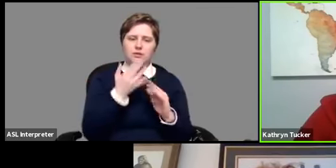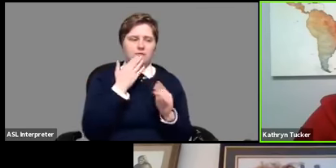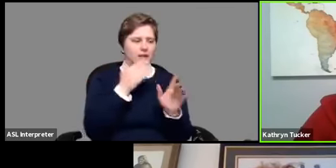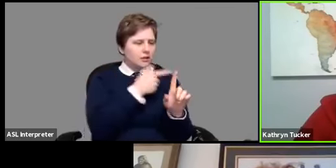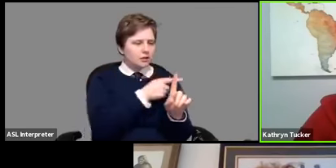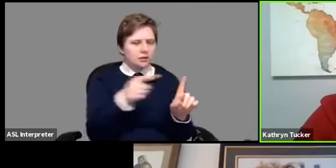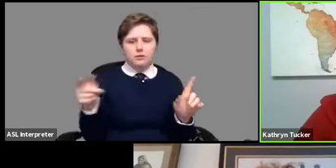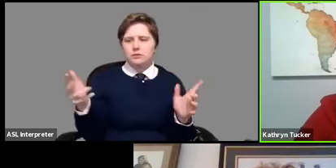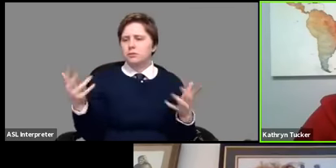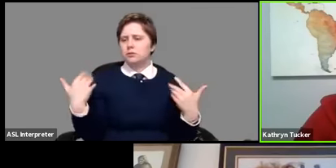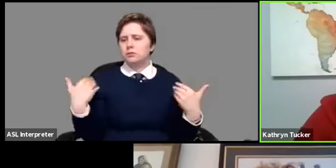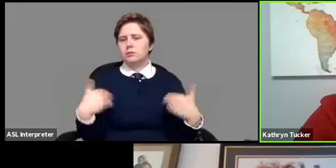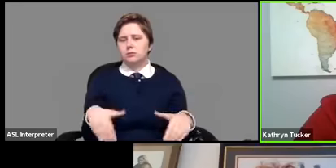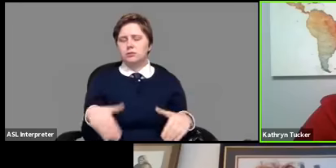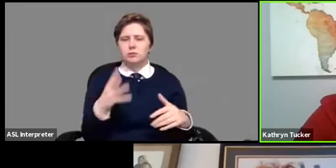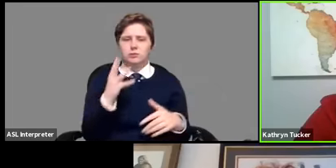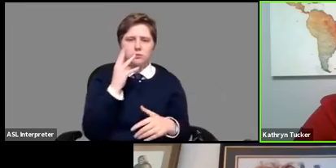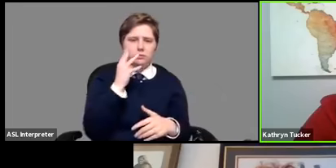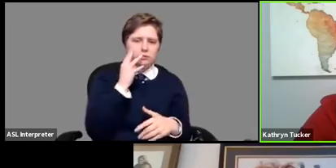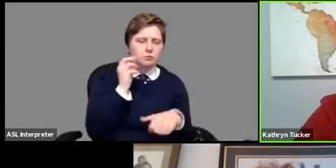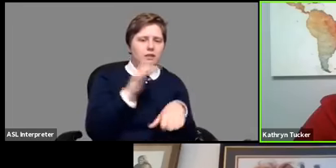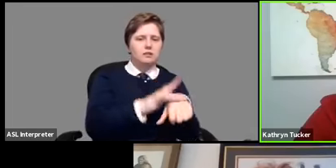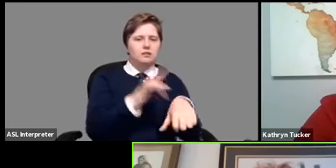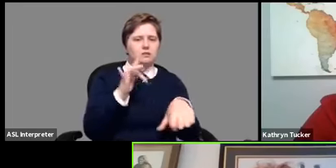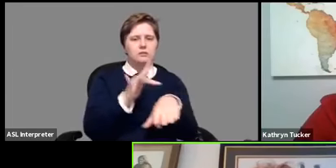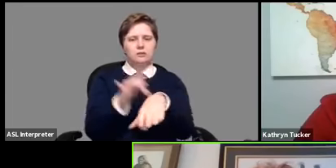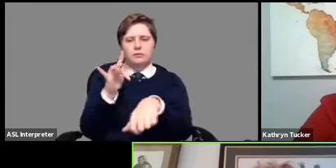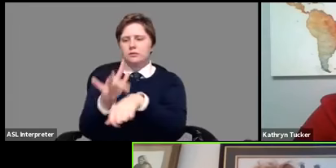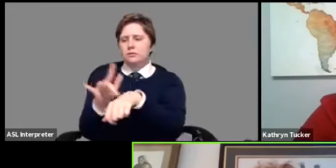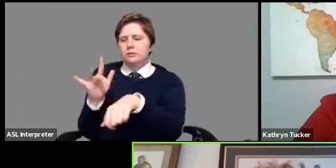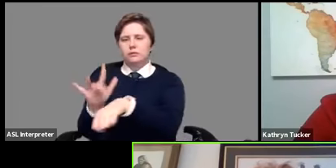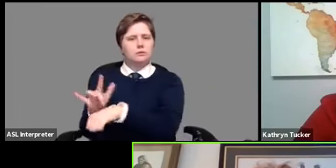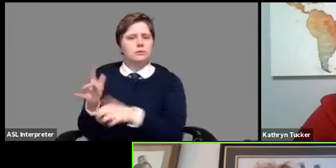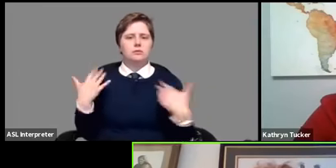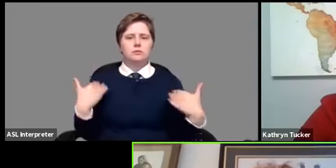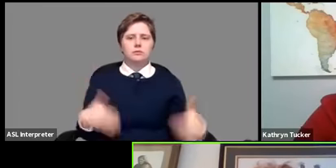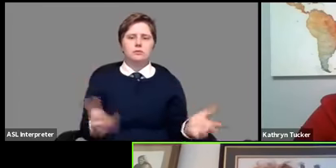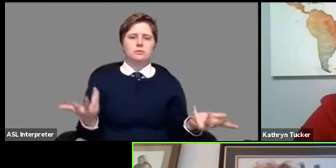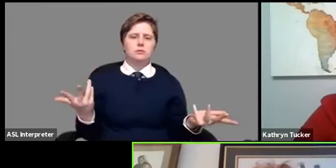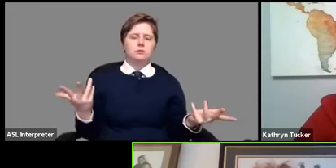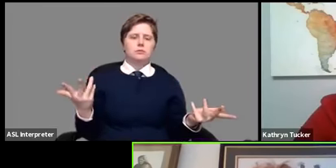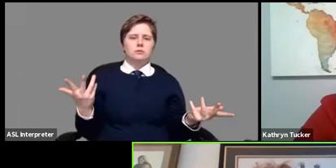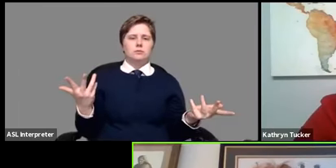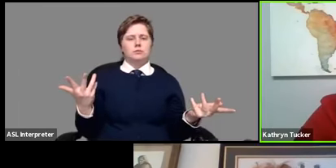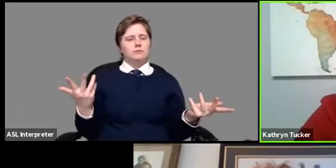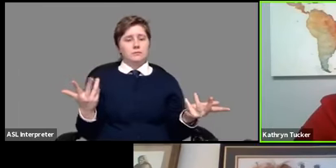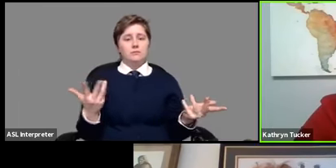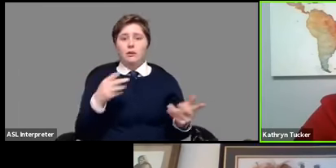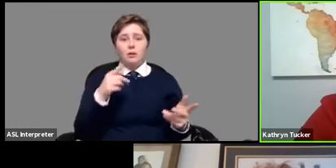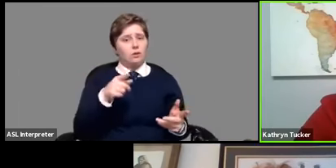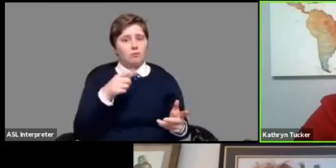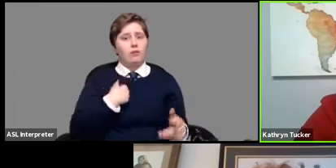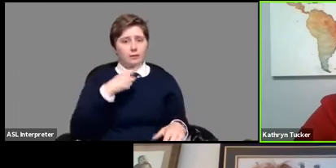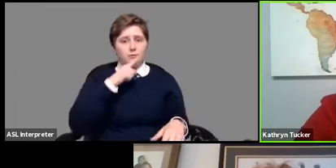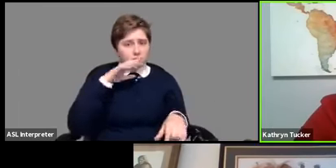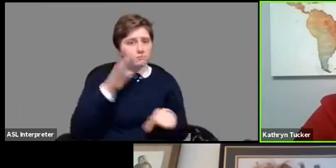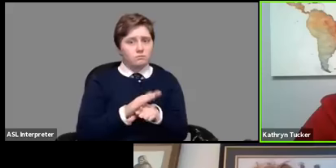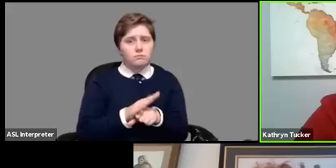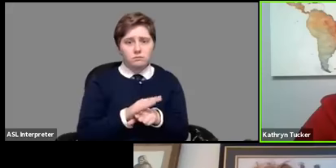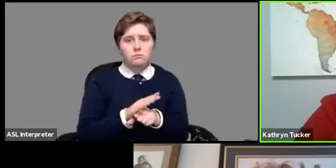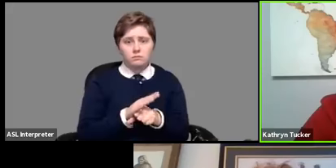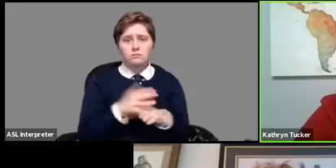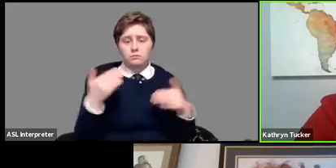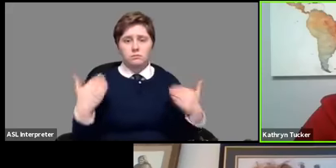really um been victim of exploitation okay absolutely so you can bet your bottom dollar that